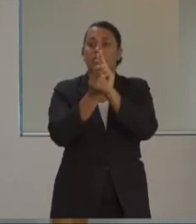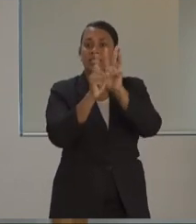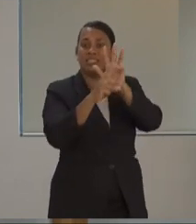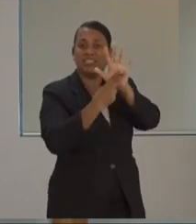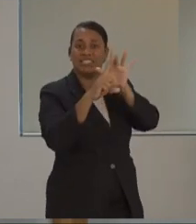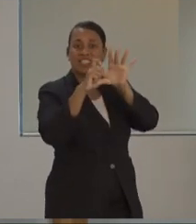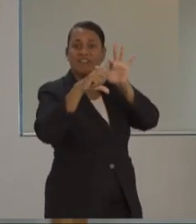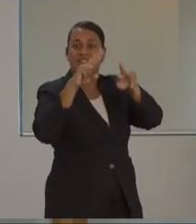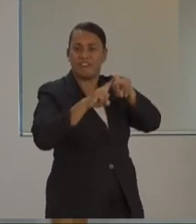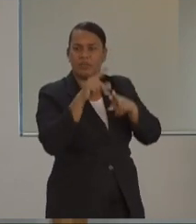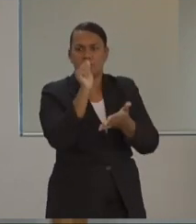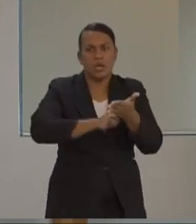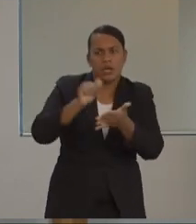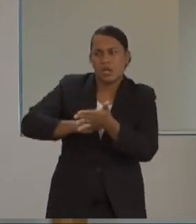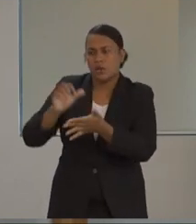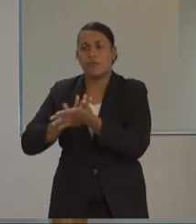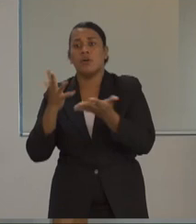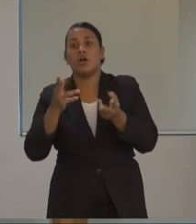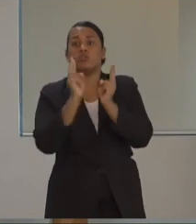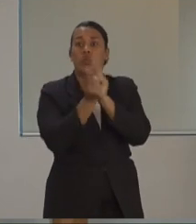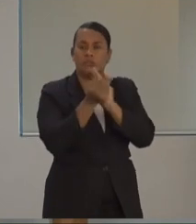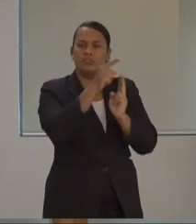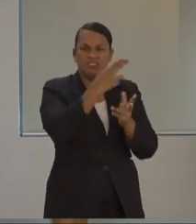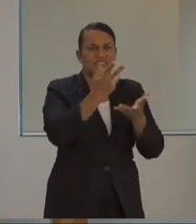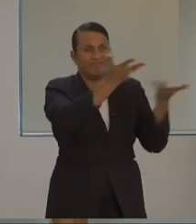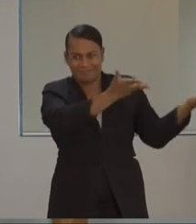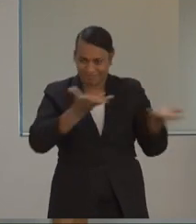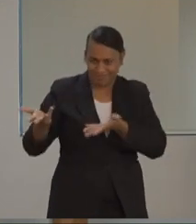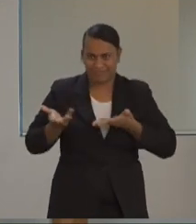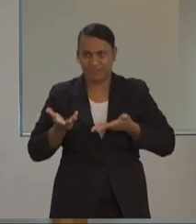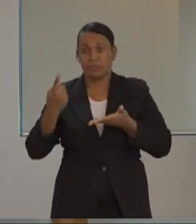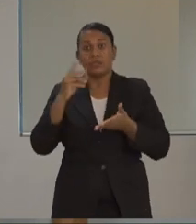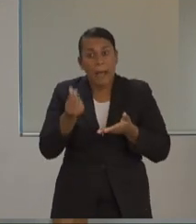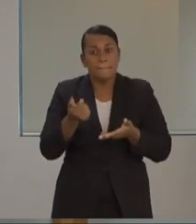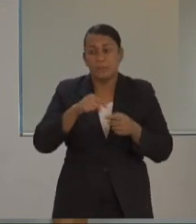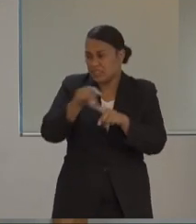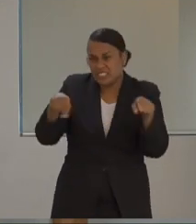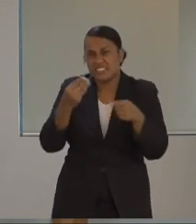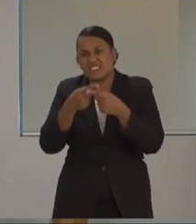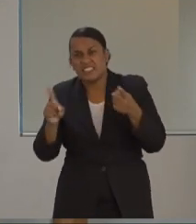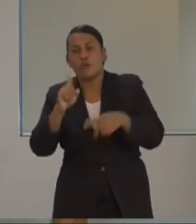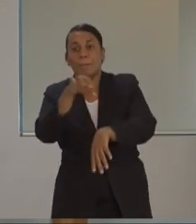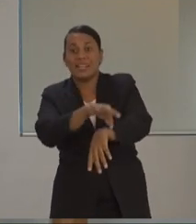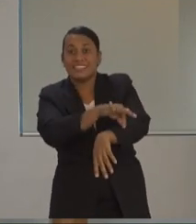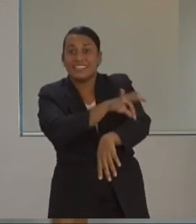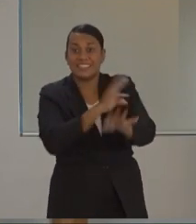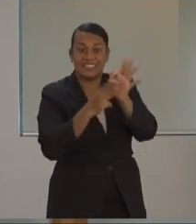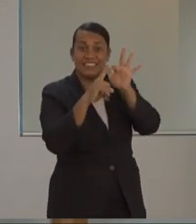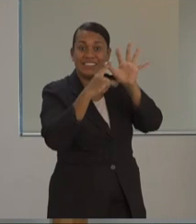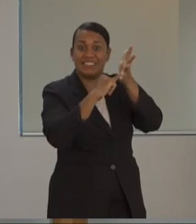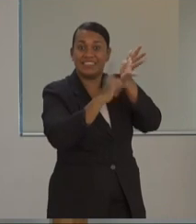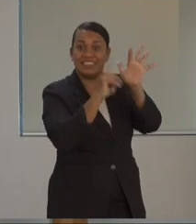around the world that provide immunizations for simple things such as measles, for example, but we buy from what is verified,